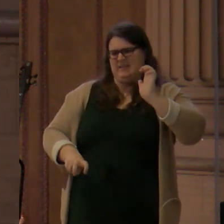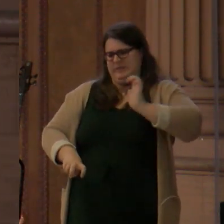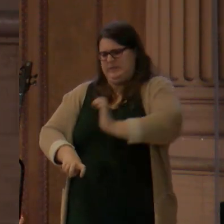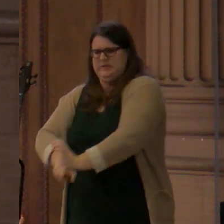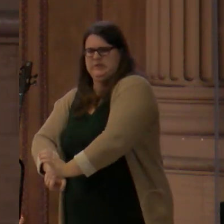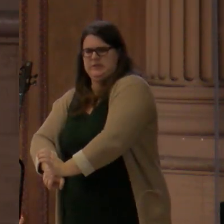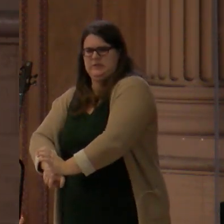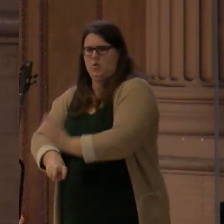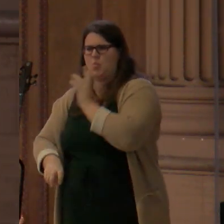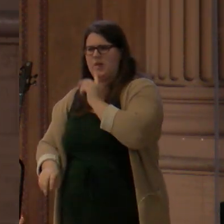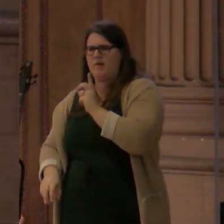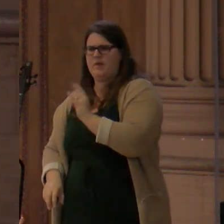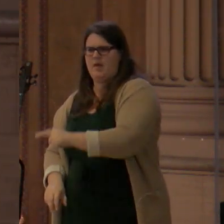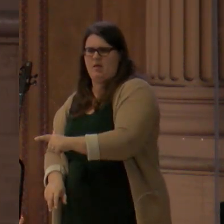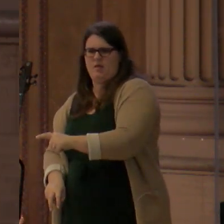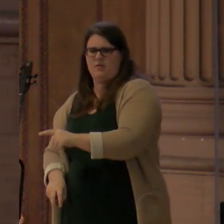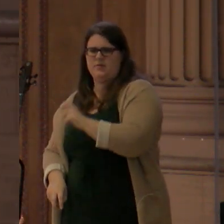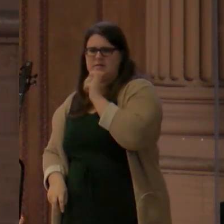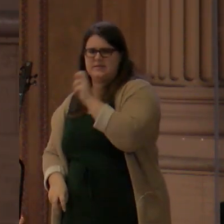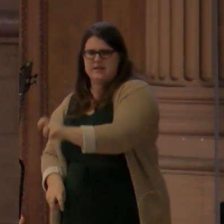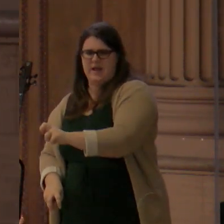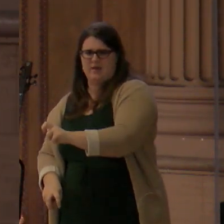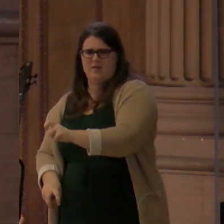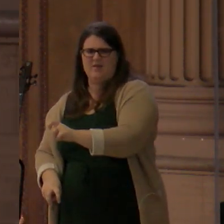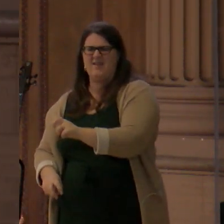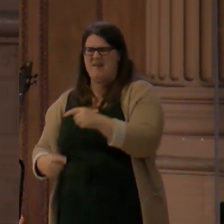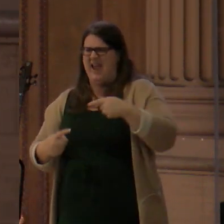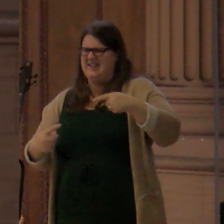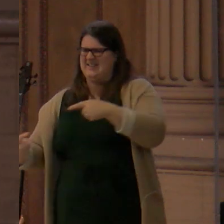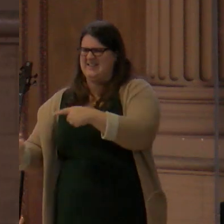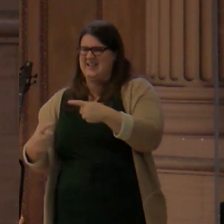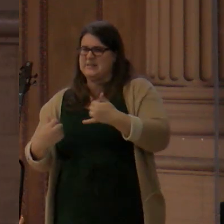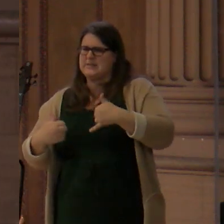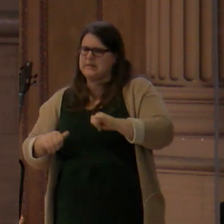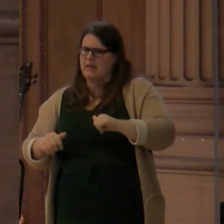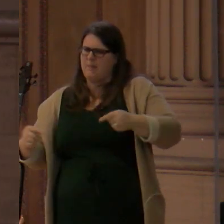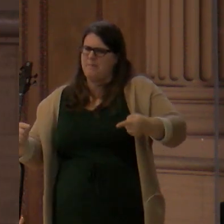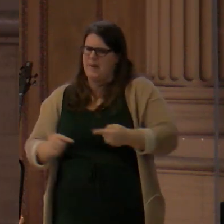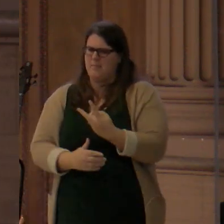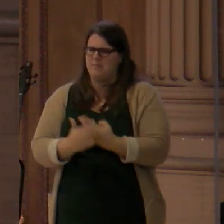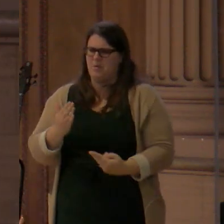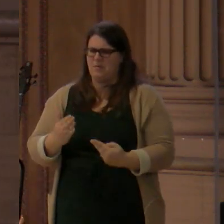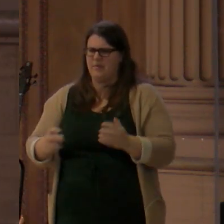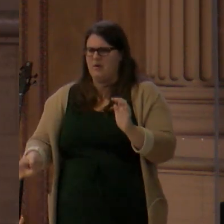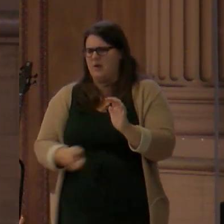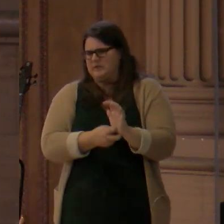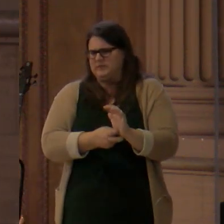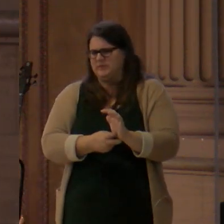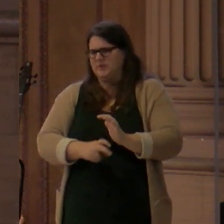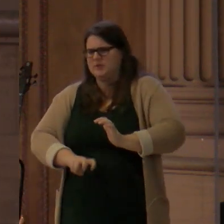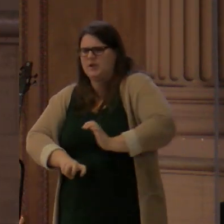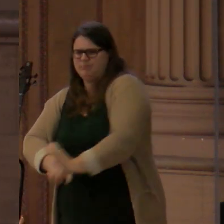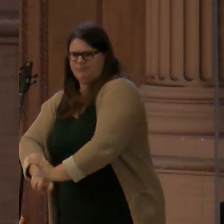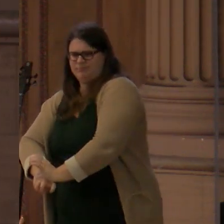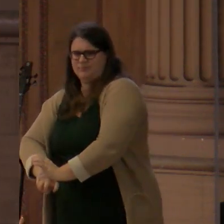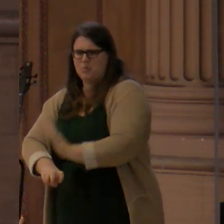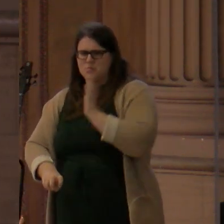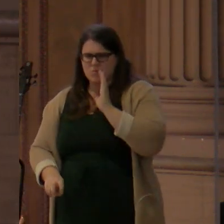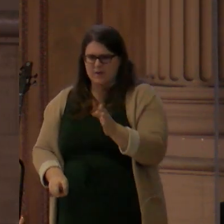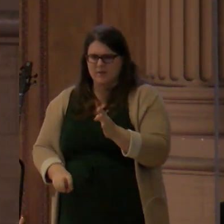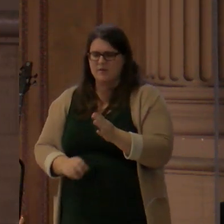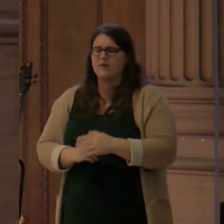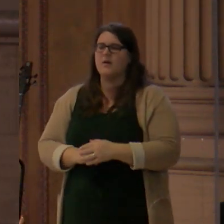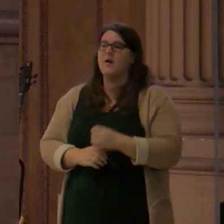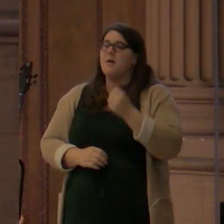God even gets to Adam and Eve, before he even gets to pronouncing judgment and curses on the man and woman and the rest of creation, God